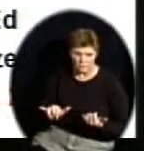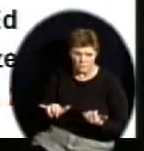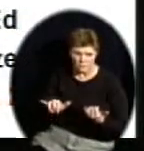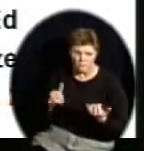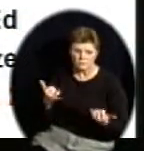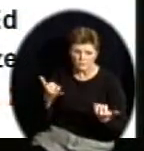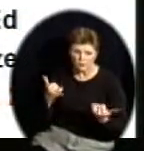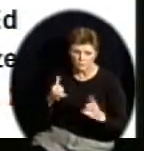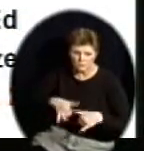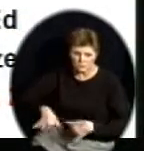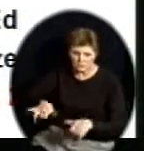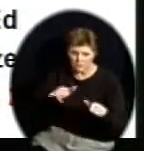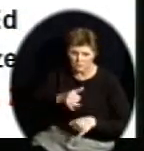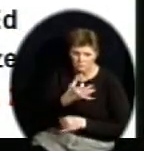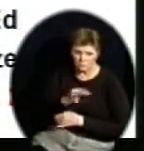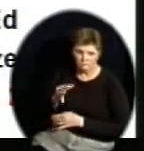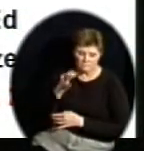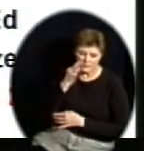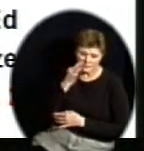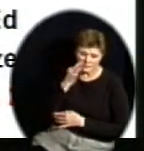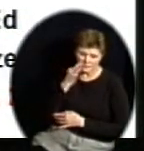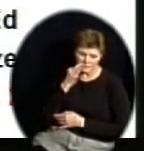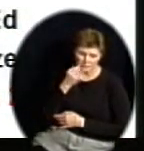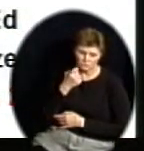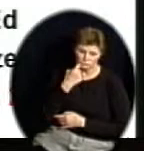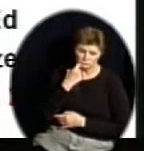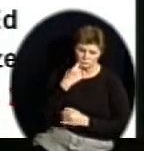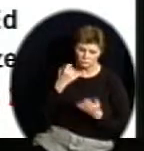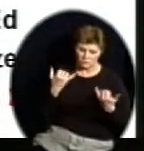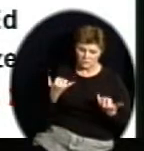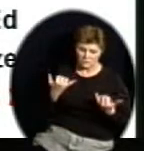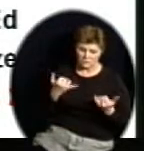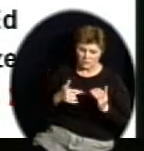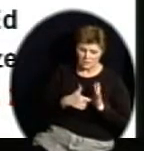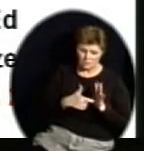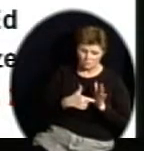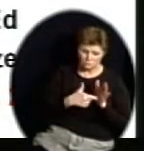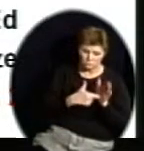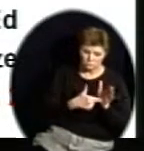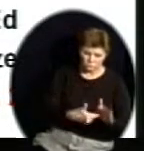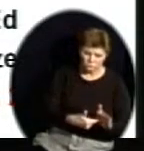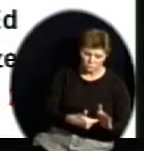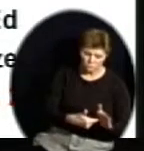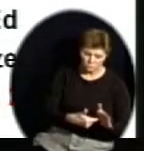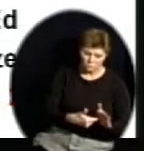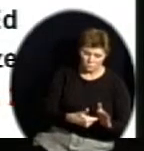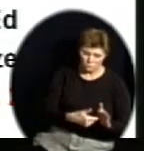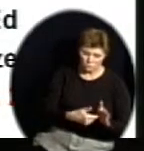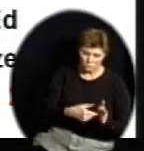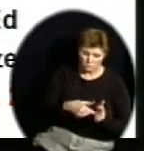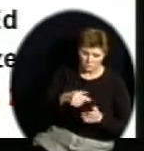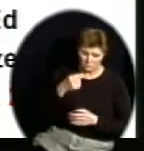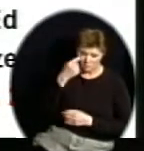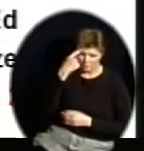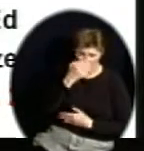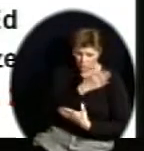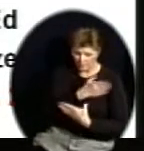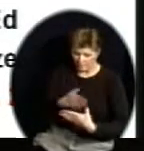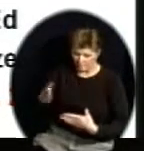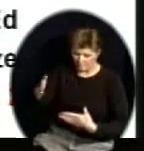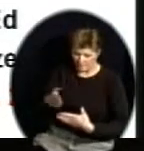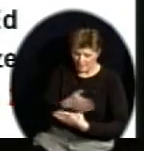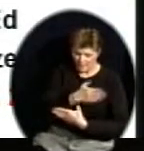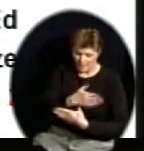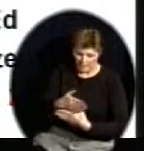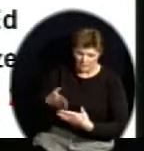released. And you can see we've just had released the performance bands, the scores to achieve those performance bands, the AYP. So all of